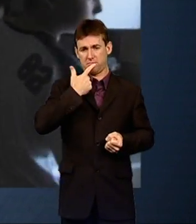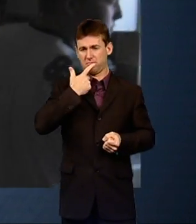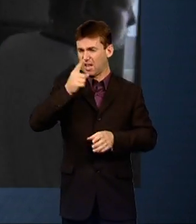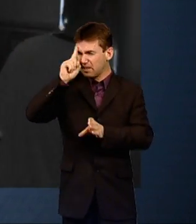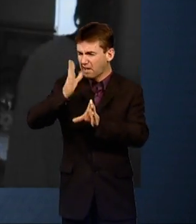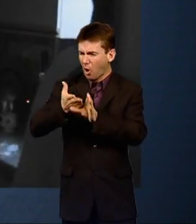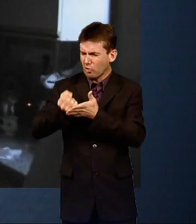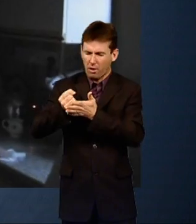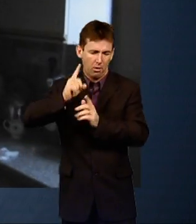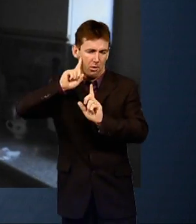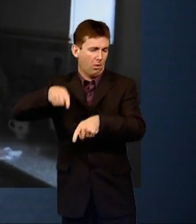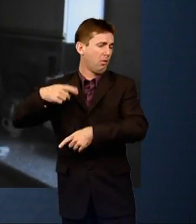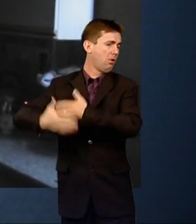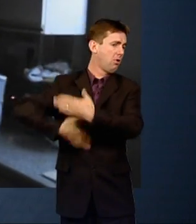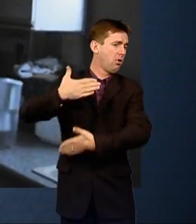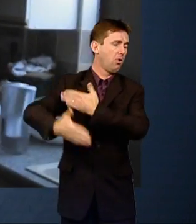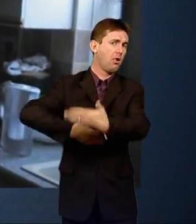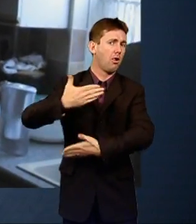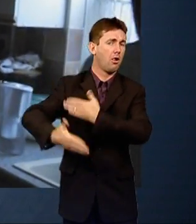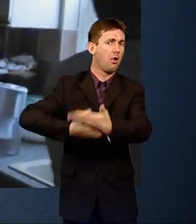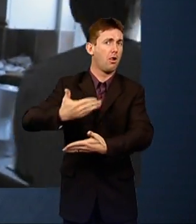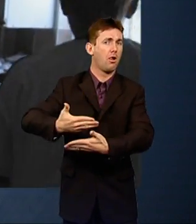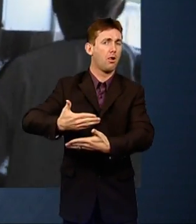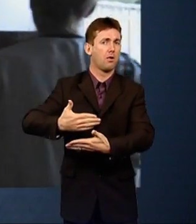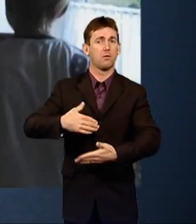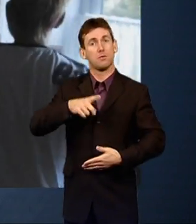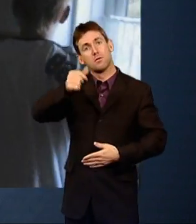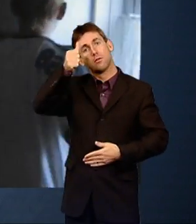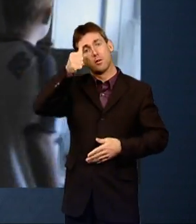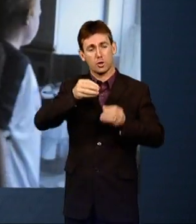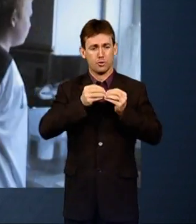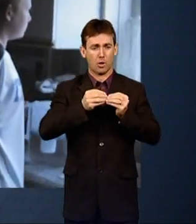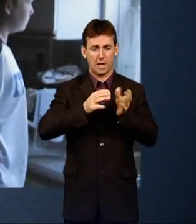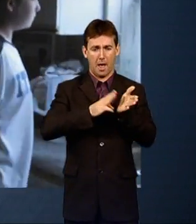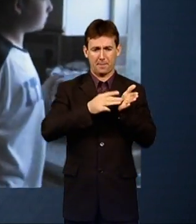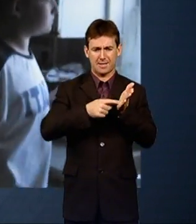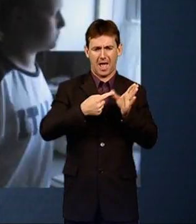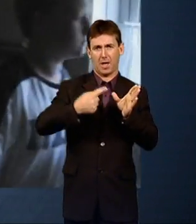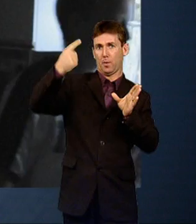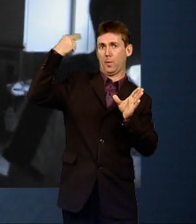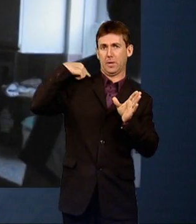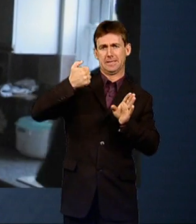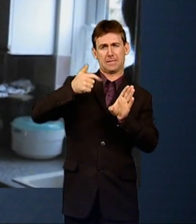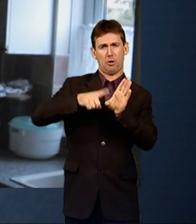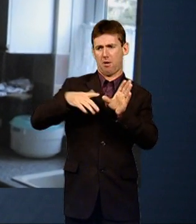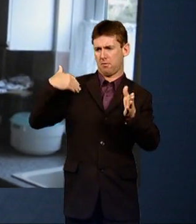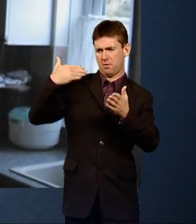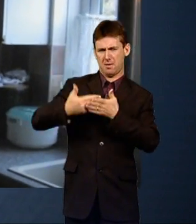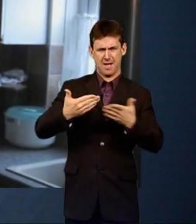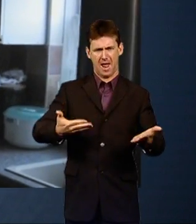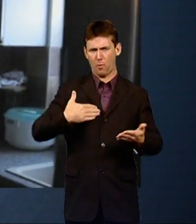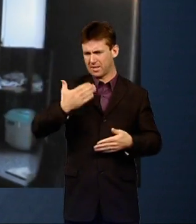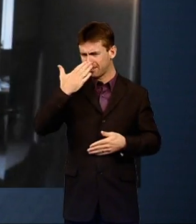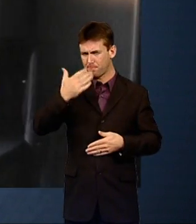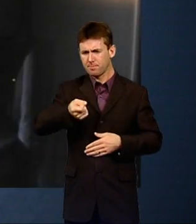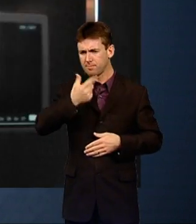Since the MTA conclusions were published, prescriptions for ADHD drugs have more than tripled in Britain. The Department of Health